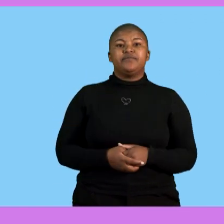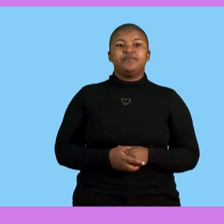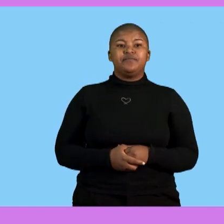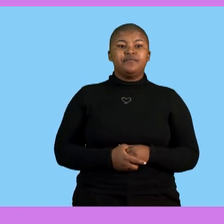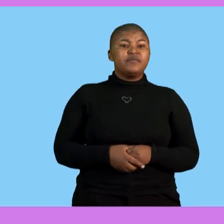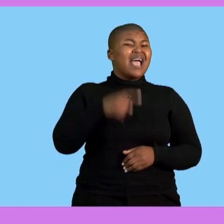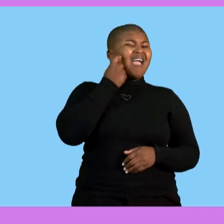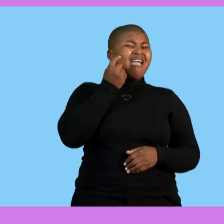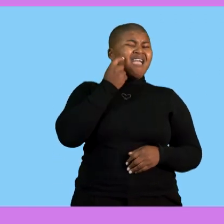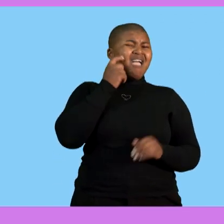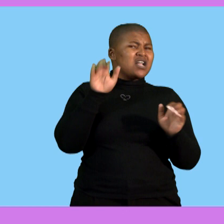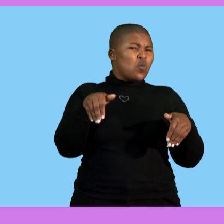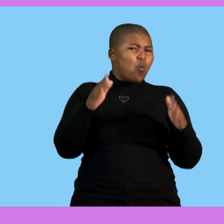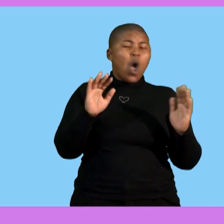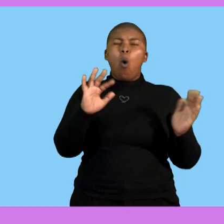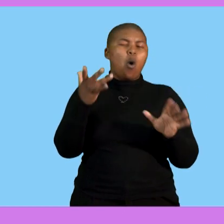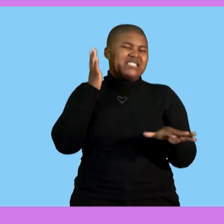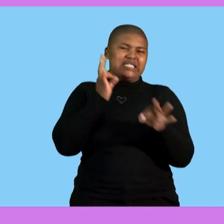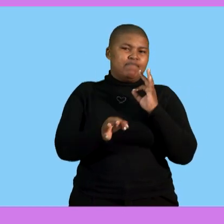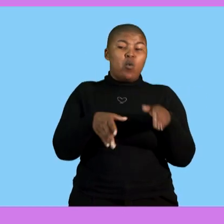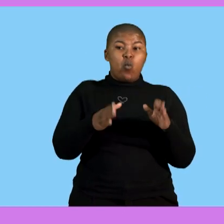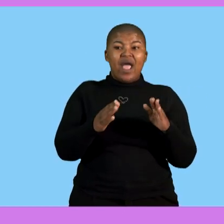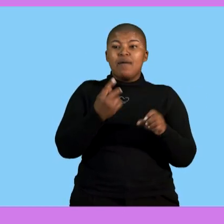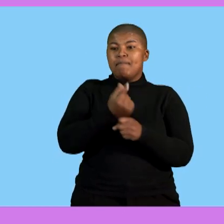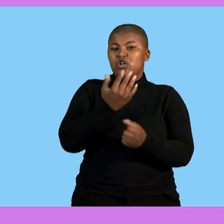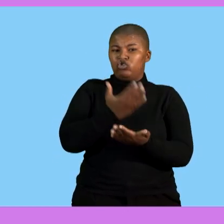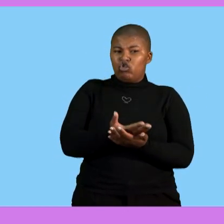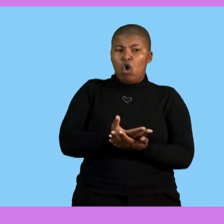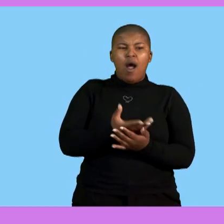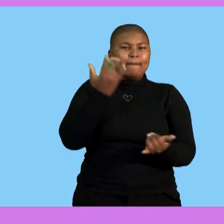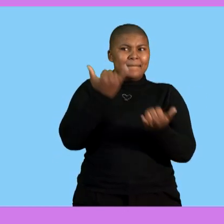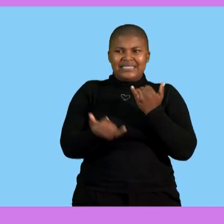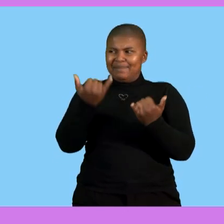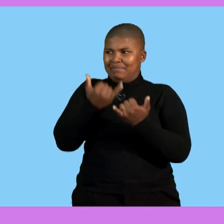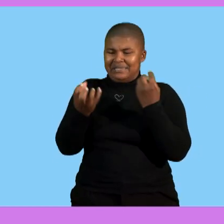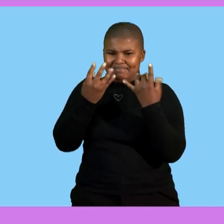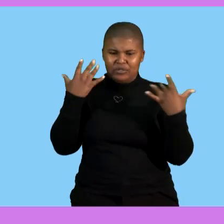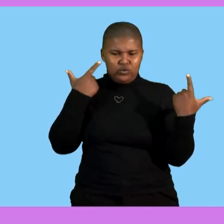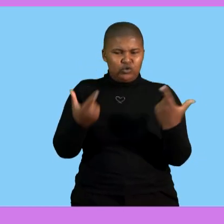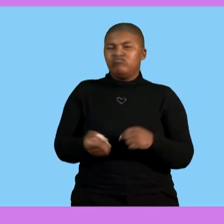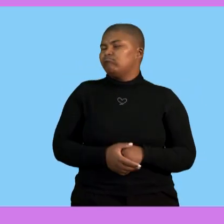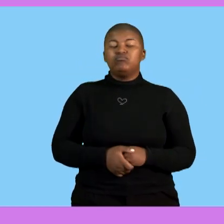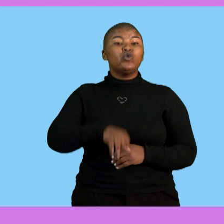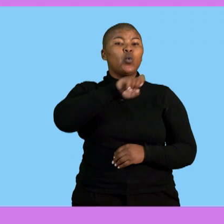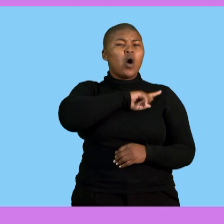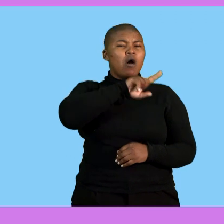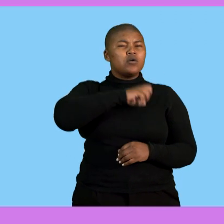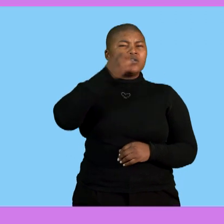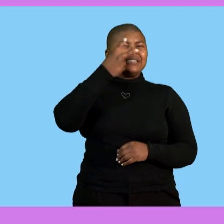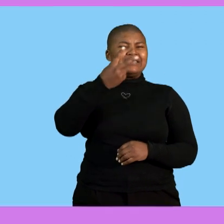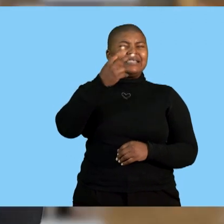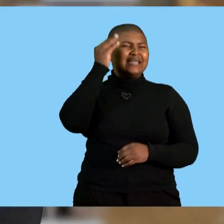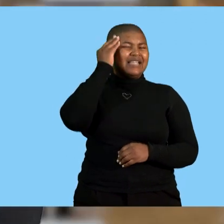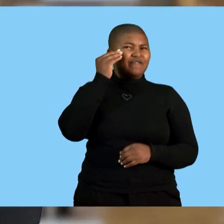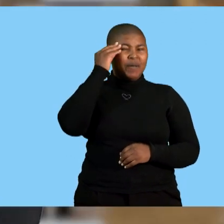easiest way or the simplest way to minimize making mistakes because as in when we are working with such data it is